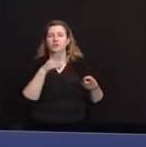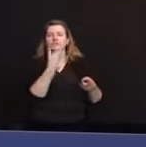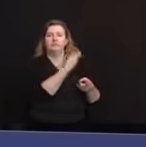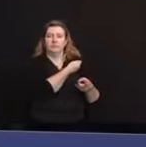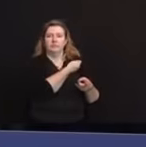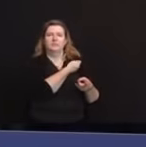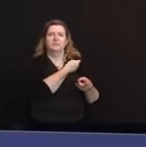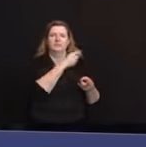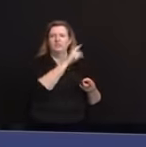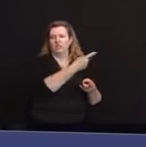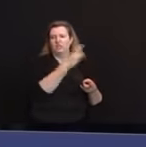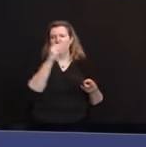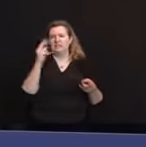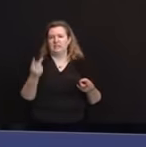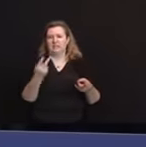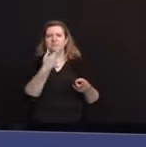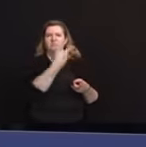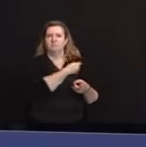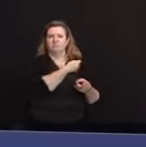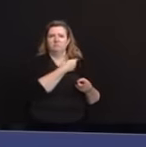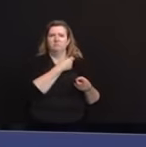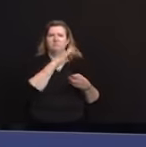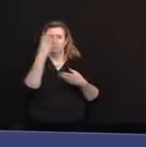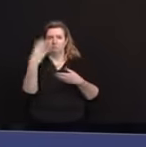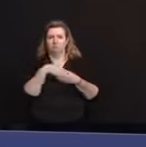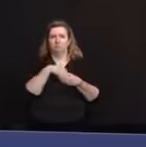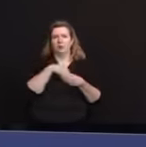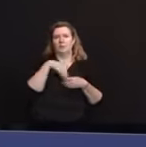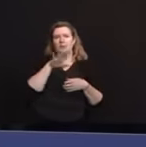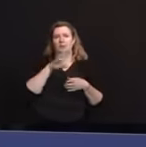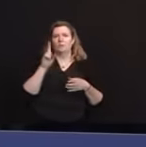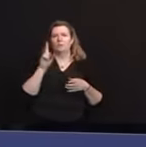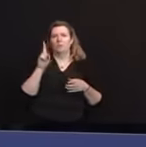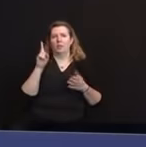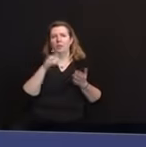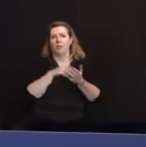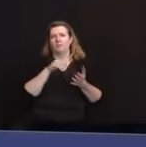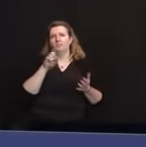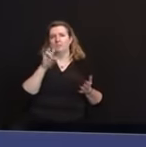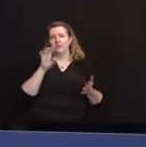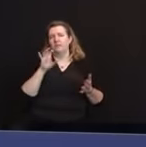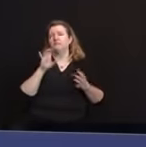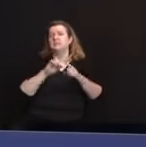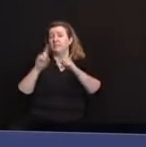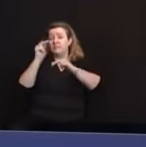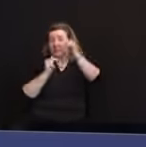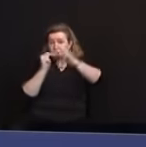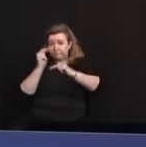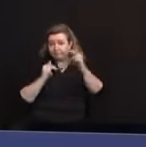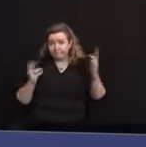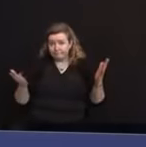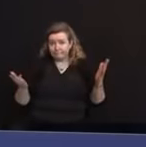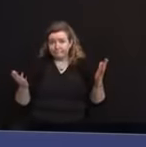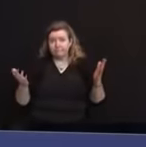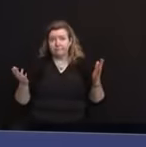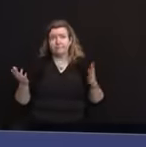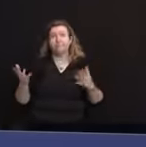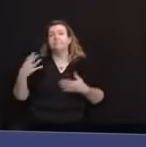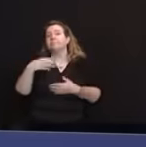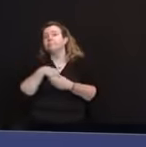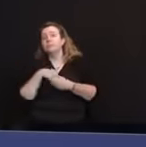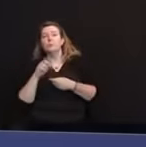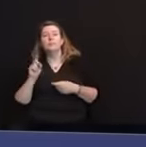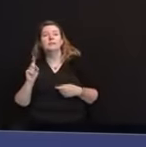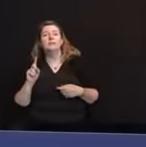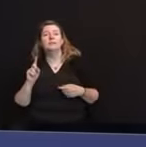to cover approximately 1,700 facilities included in the Part A and Part B of the